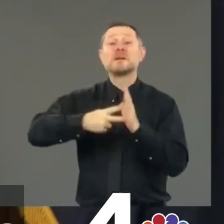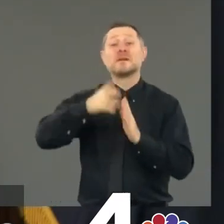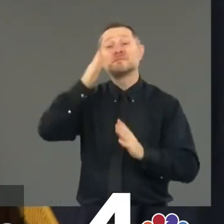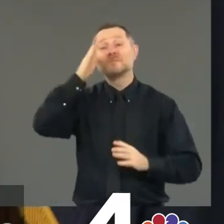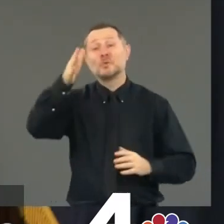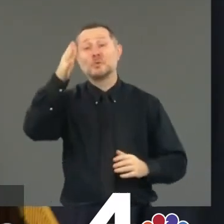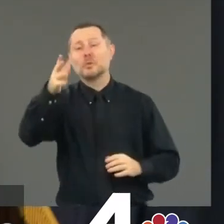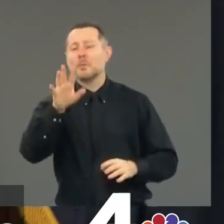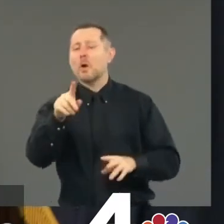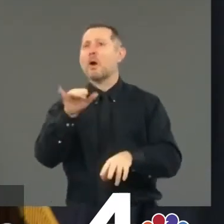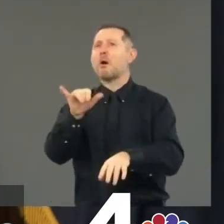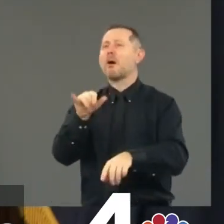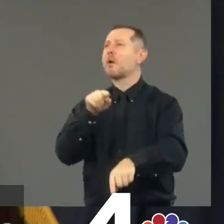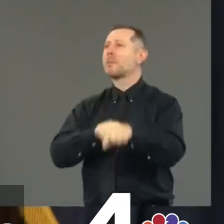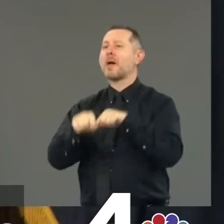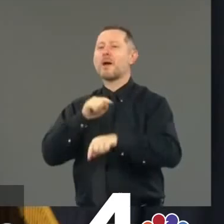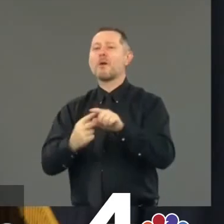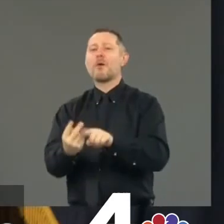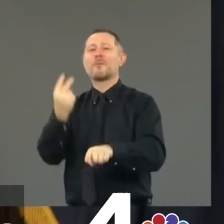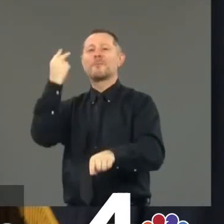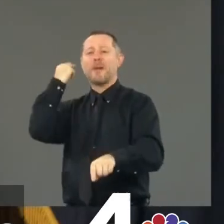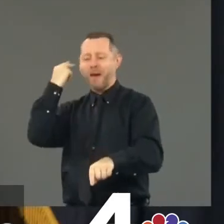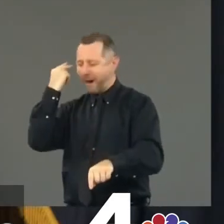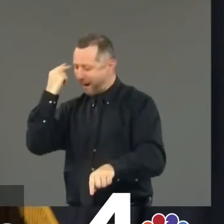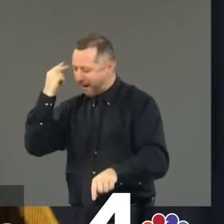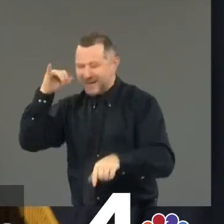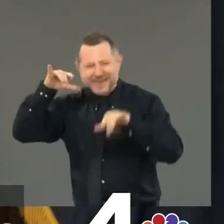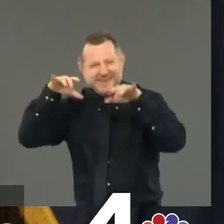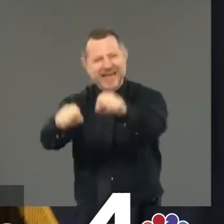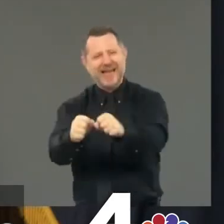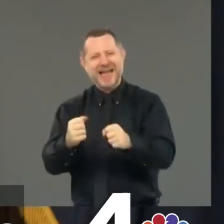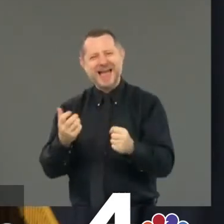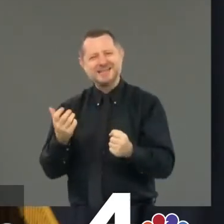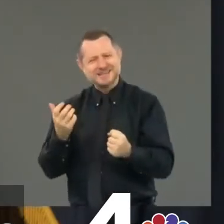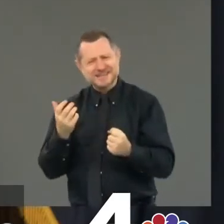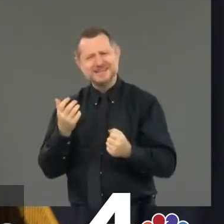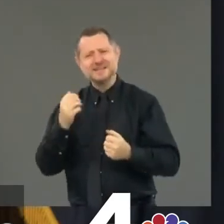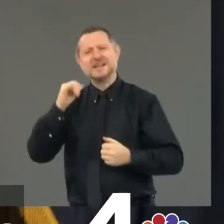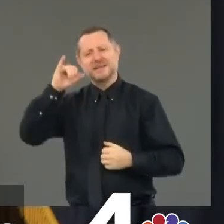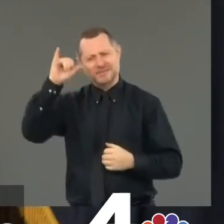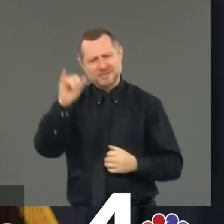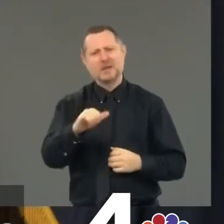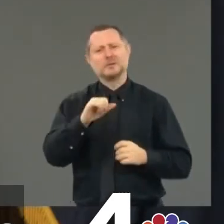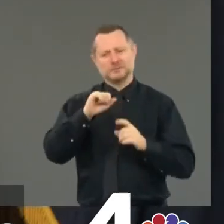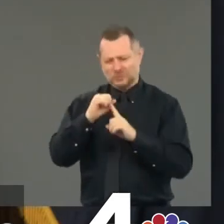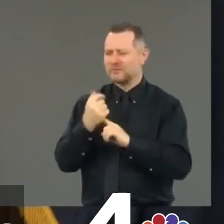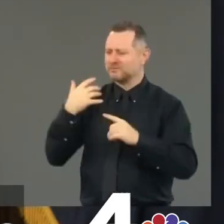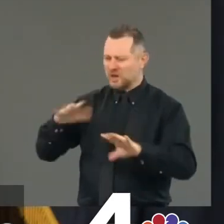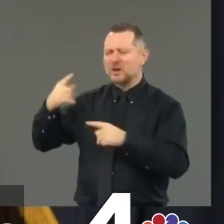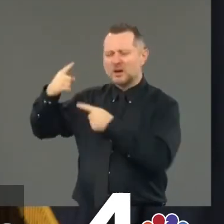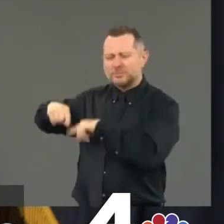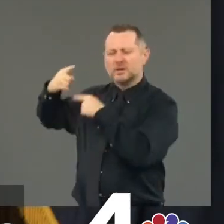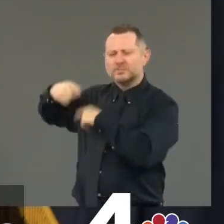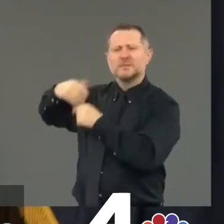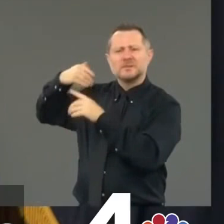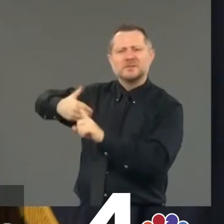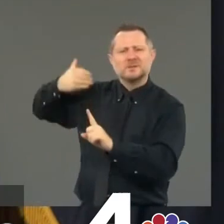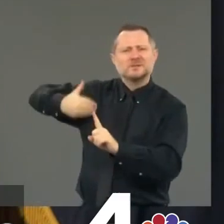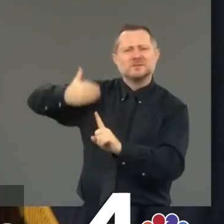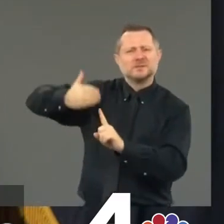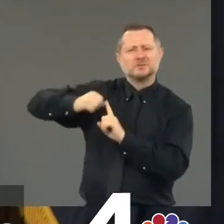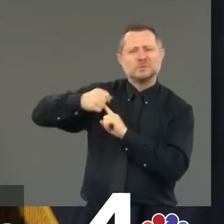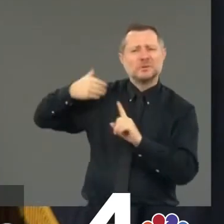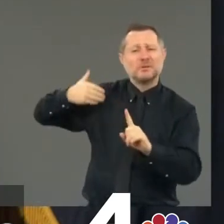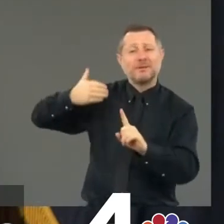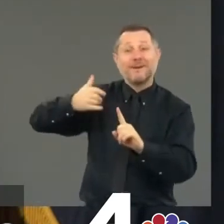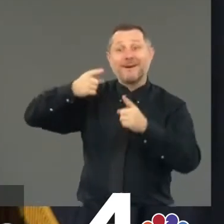we say, yes, this story was all too familiar in some ways. What happened to